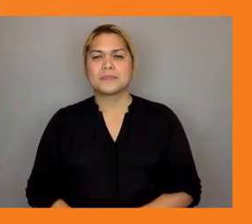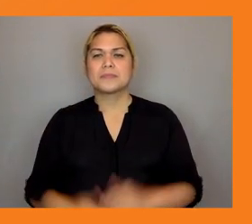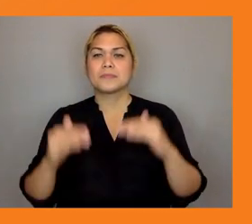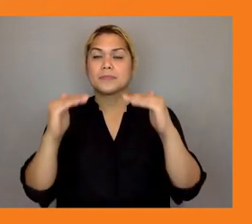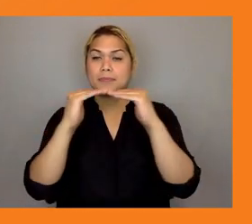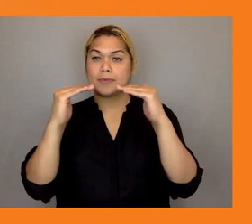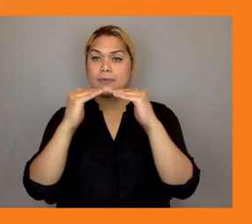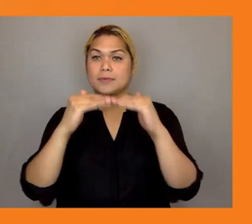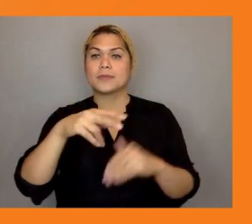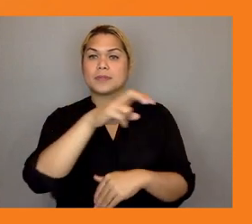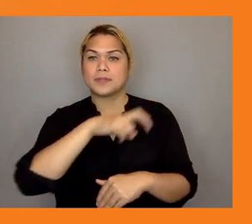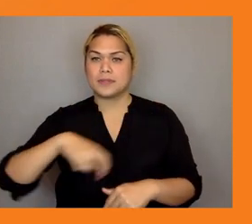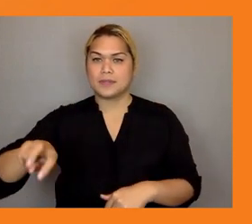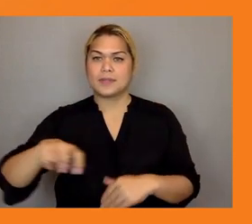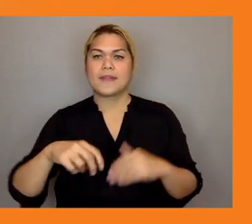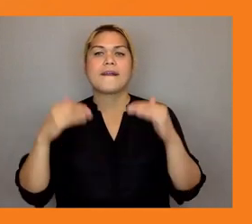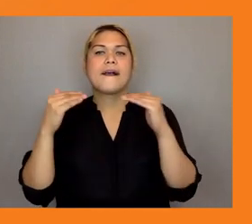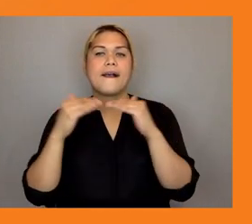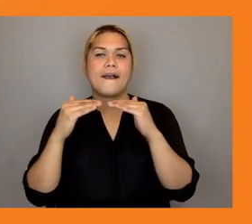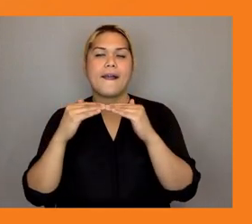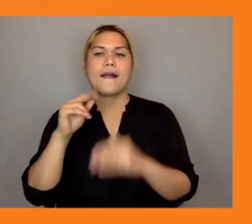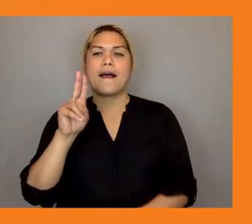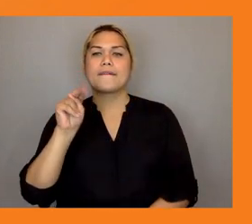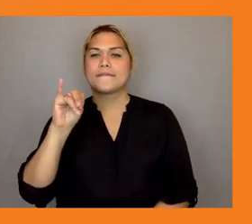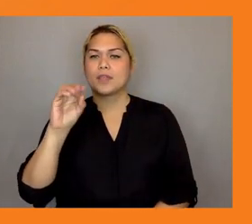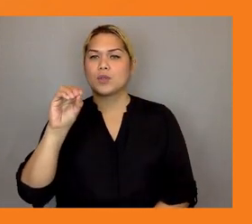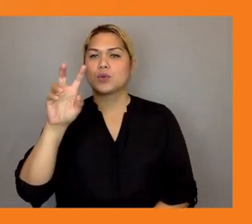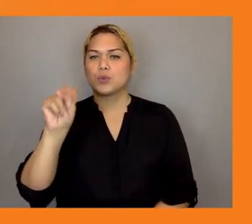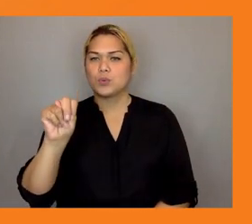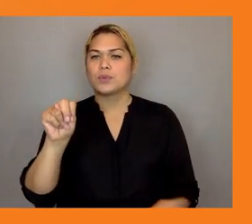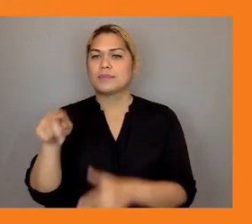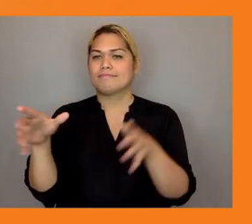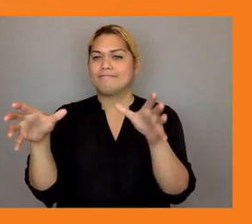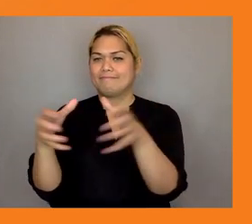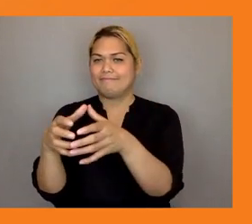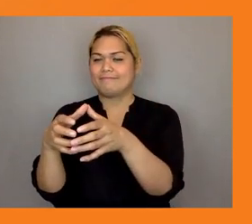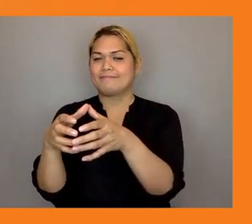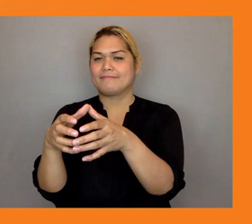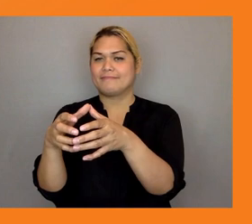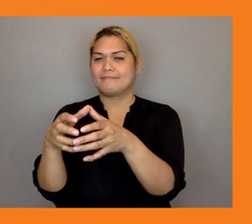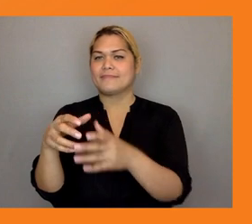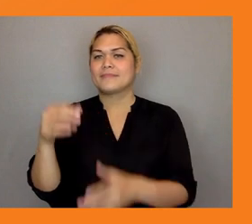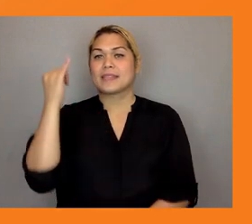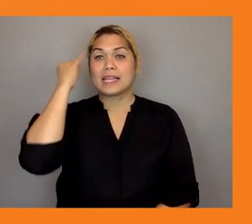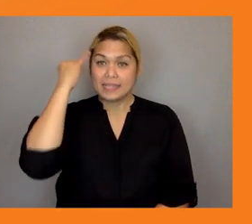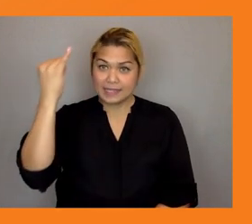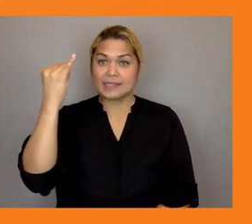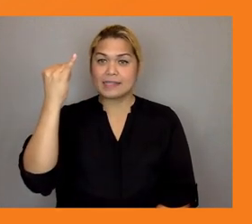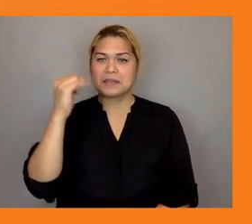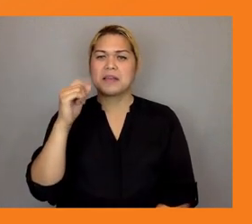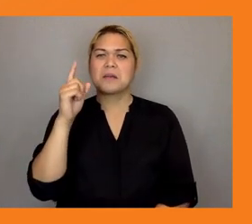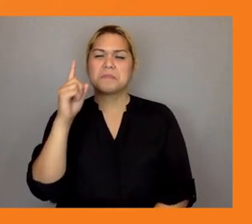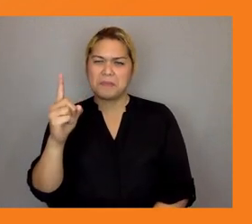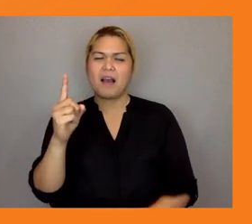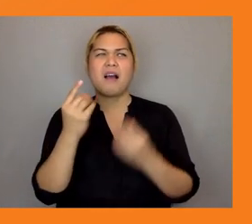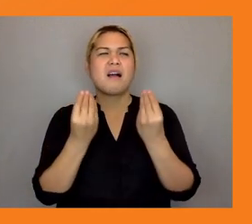but it became part of the climate policy landscape because of the concern around